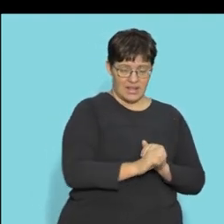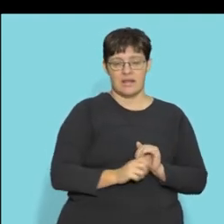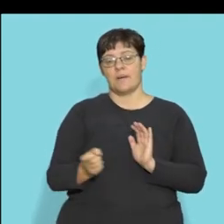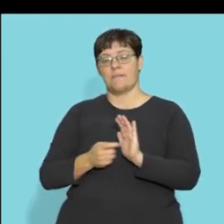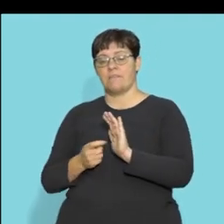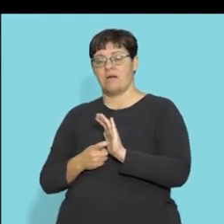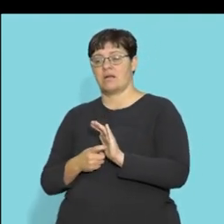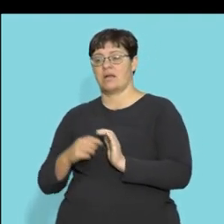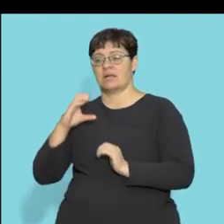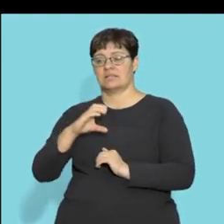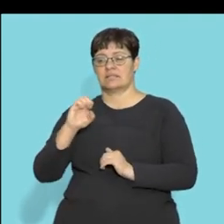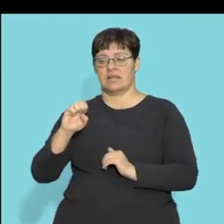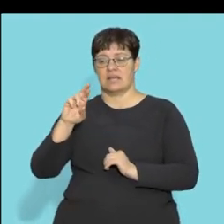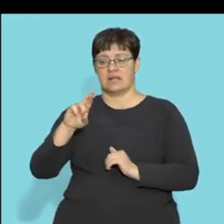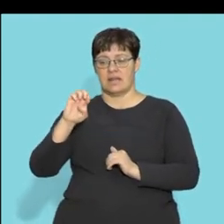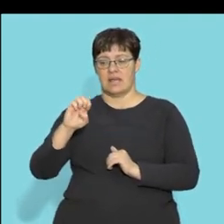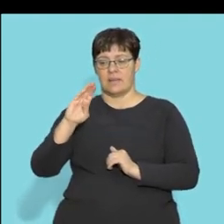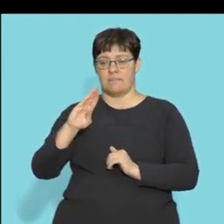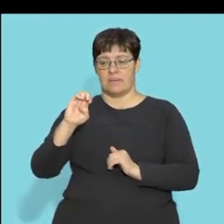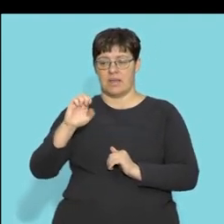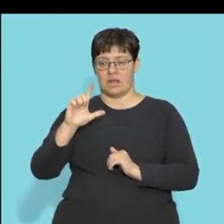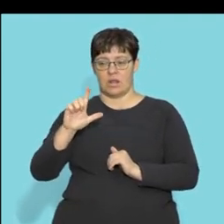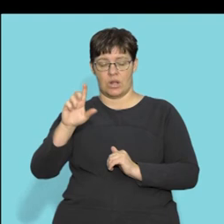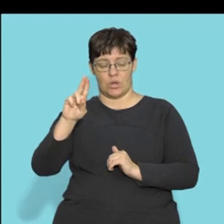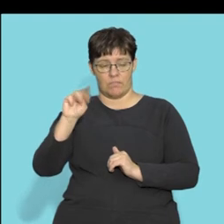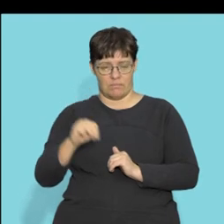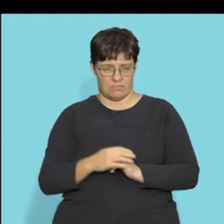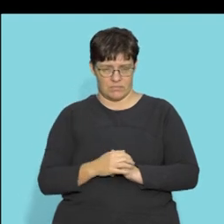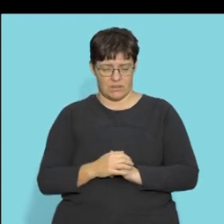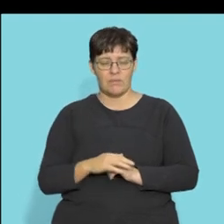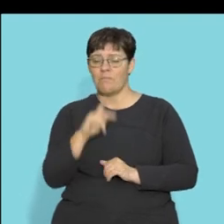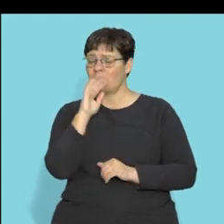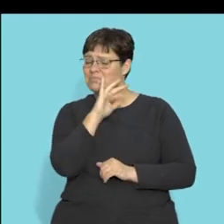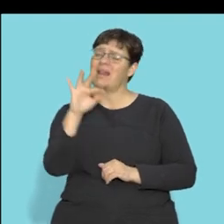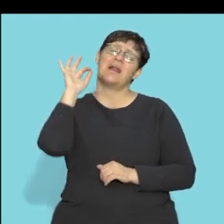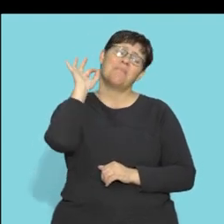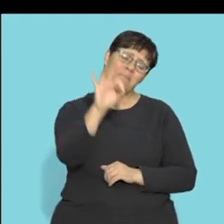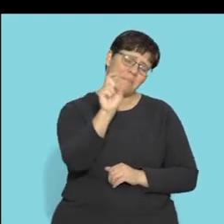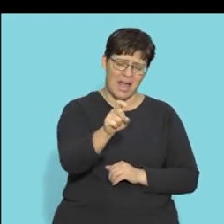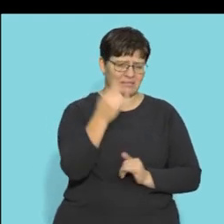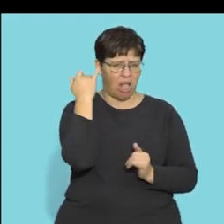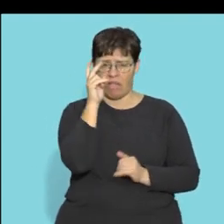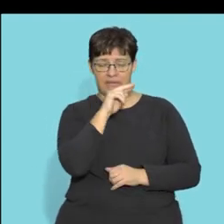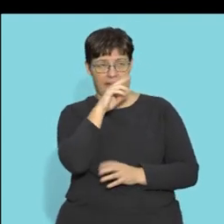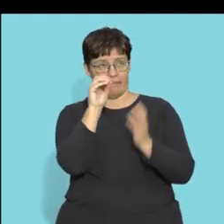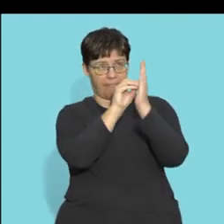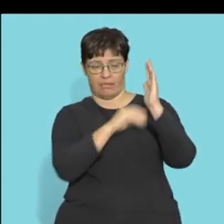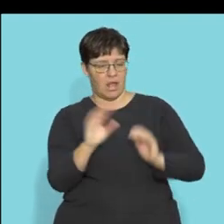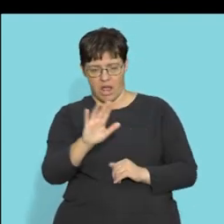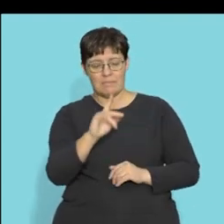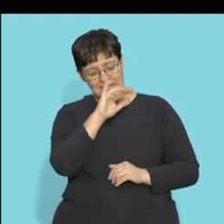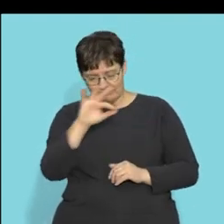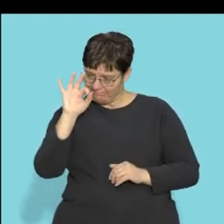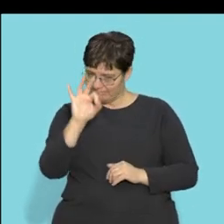e and a mark for cerebellum once again don't make funny stuff here don't sell a broom or something there no it's